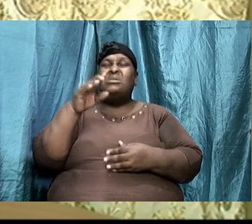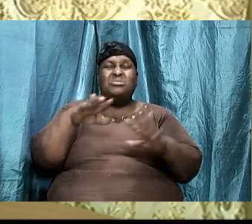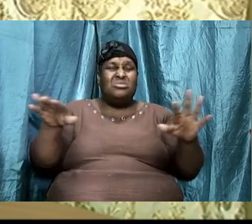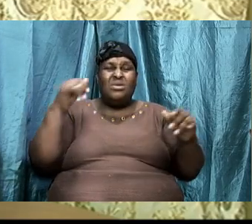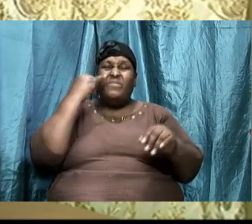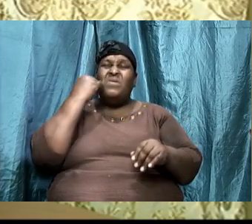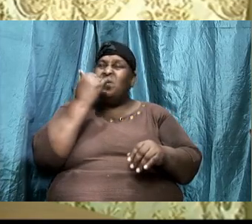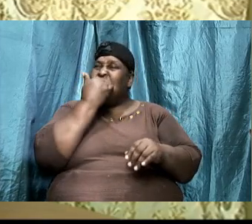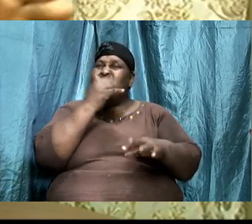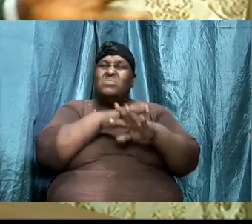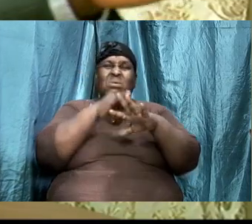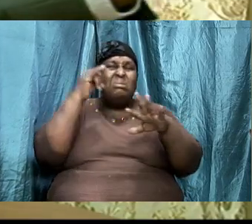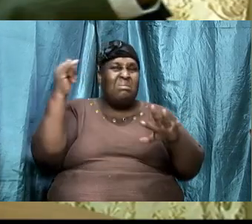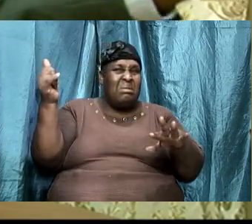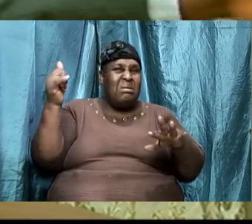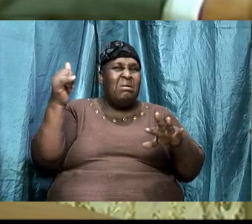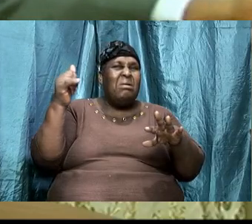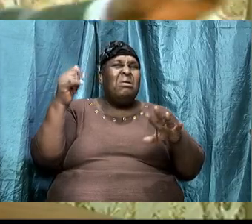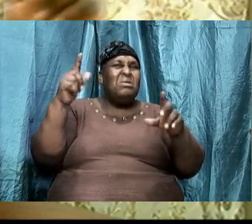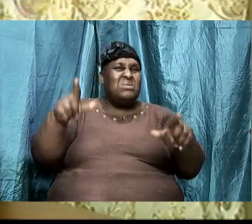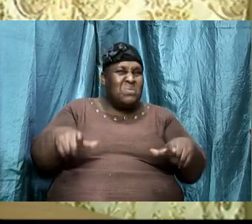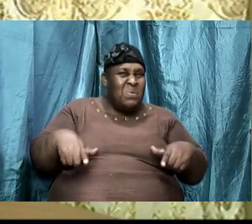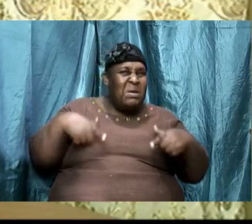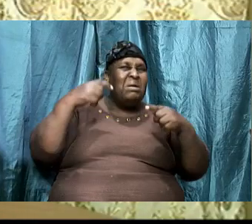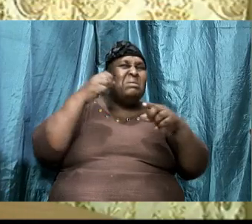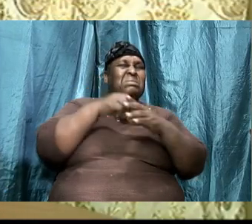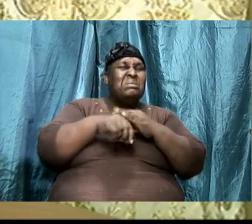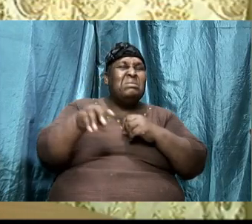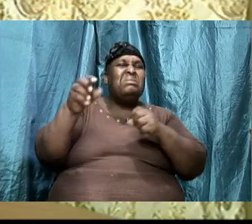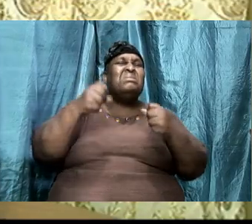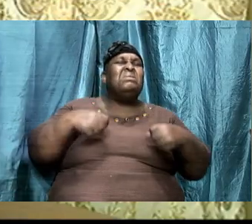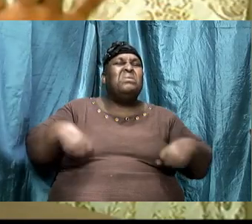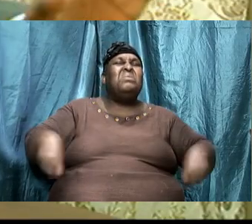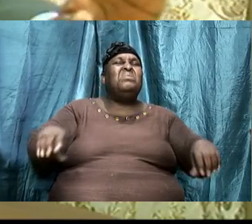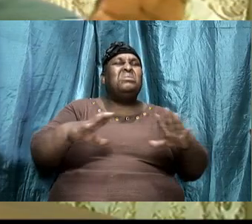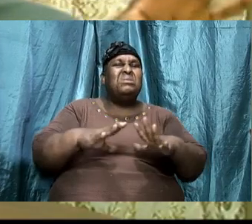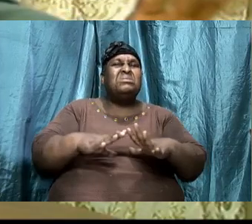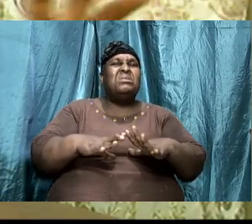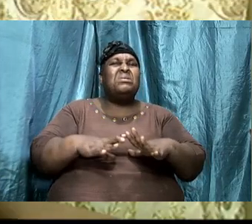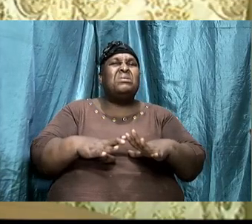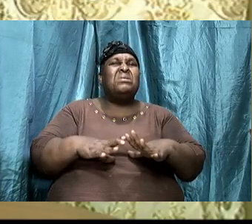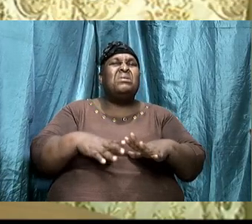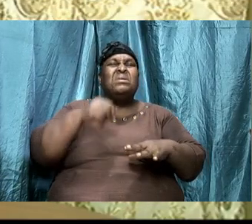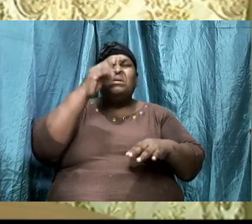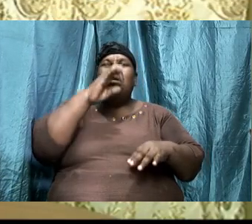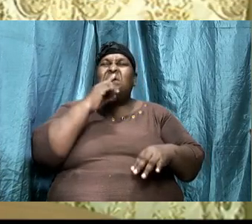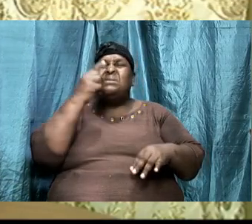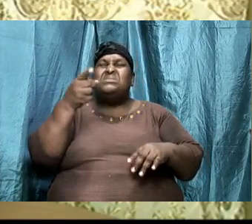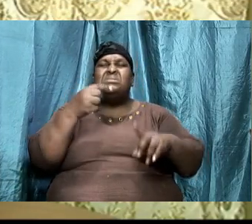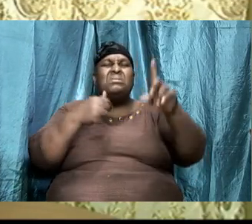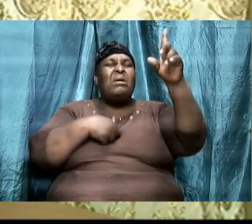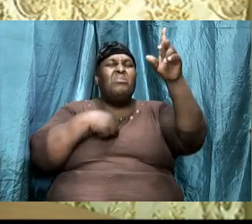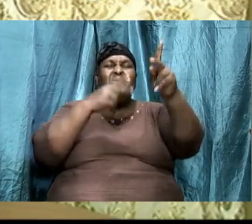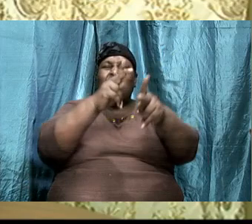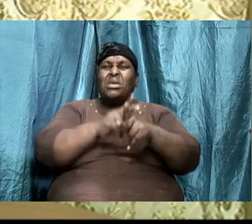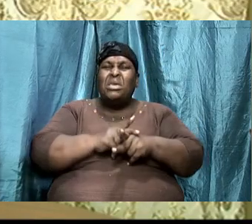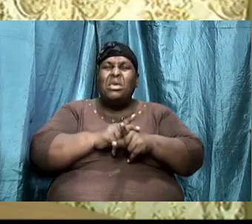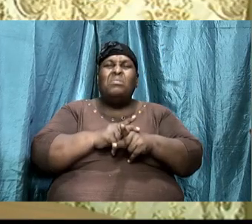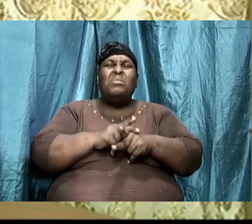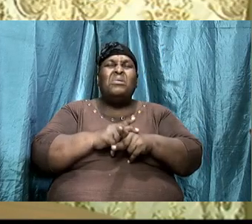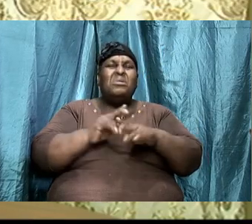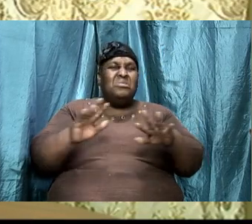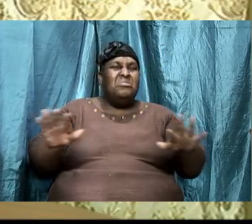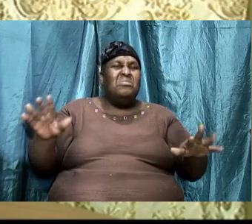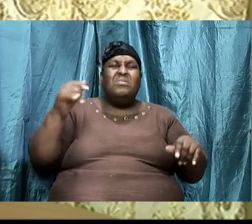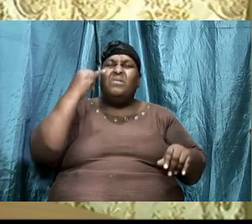wilderness, I am going to keep you in the wilderness. And you're not going to make it out of the wilderness. Because it's your words,